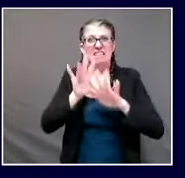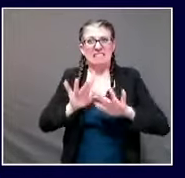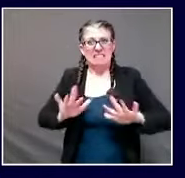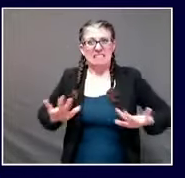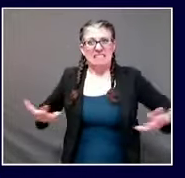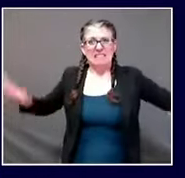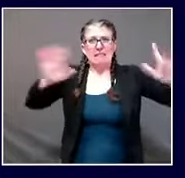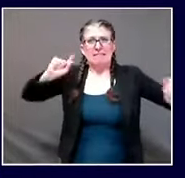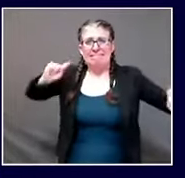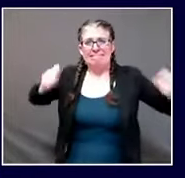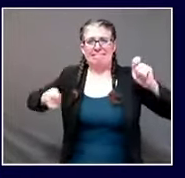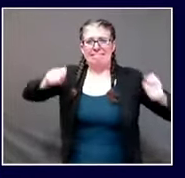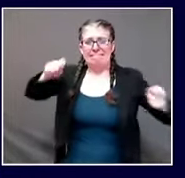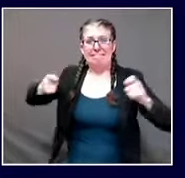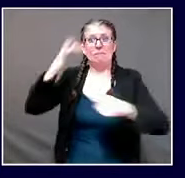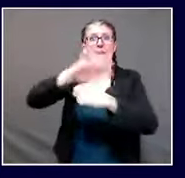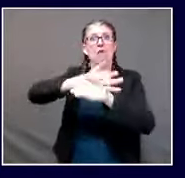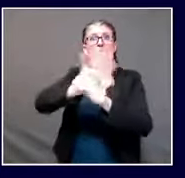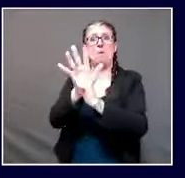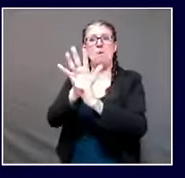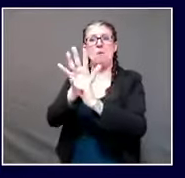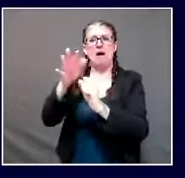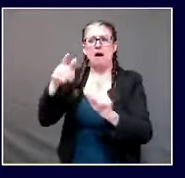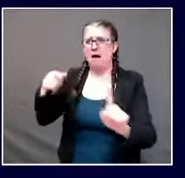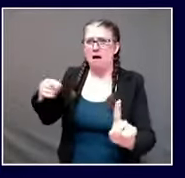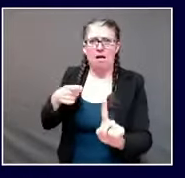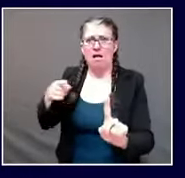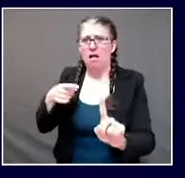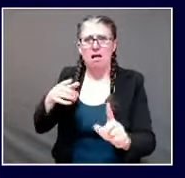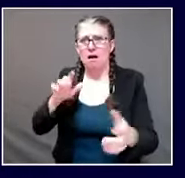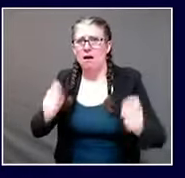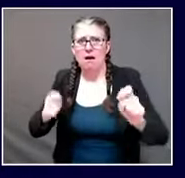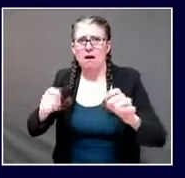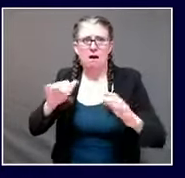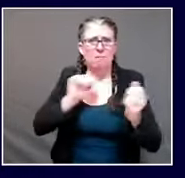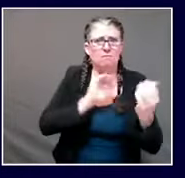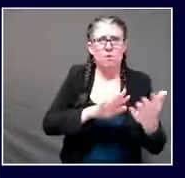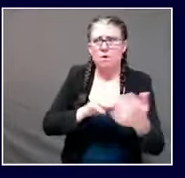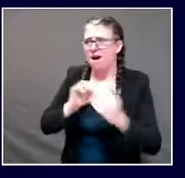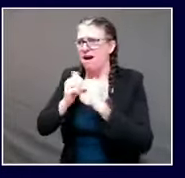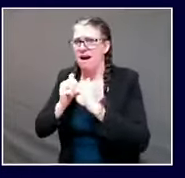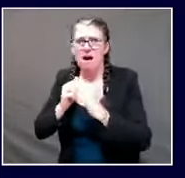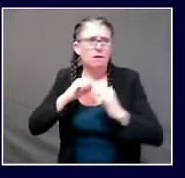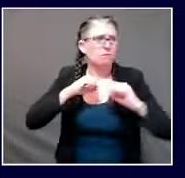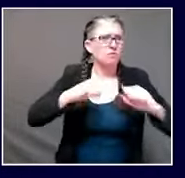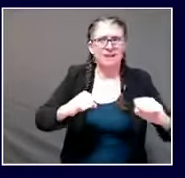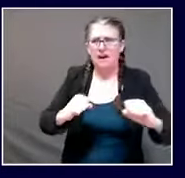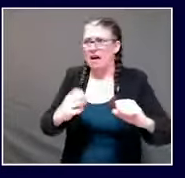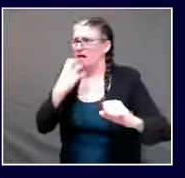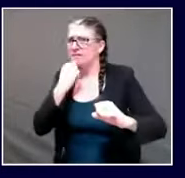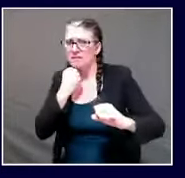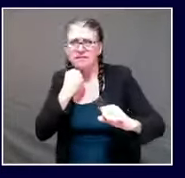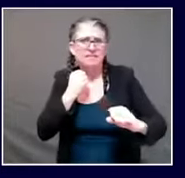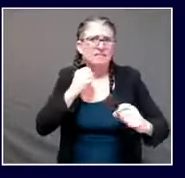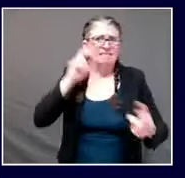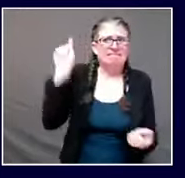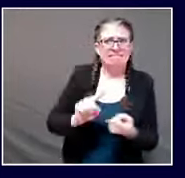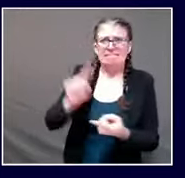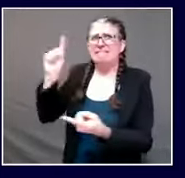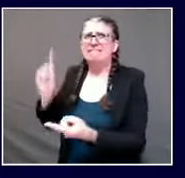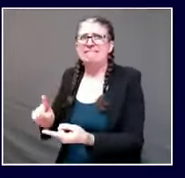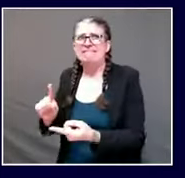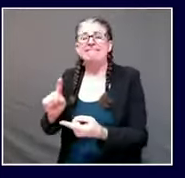addressing continuing economic challenges, and trying to keep families healthy and alive in the face of a deadly national